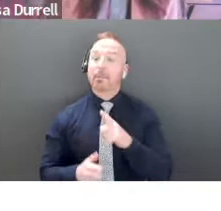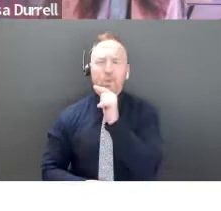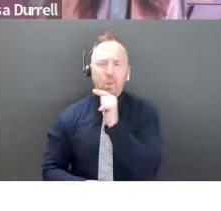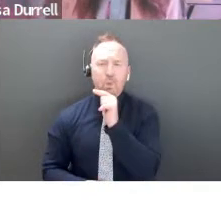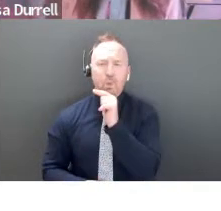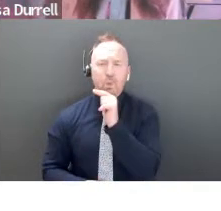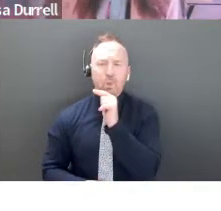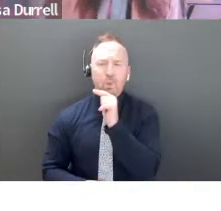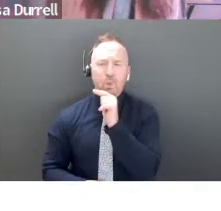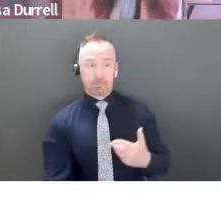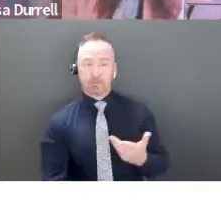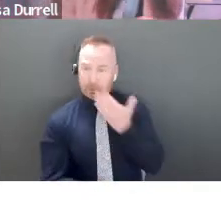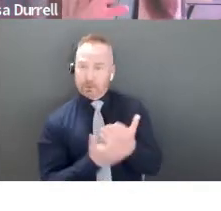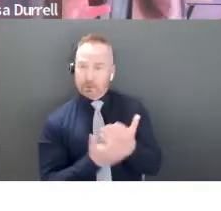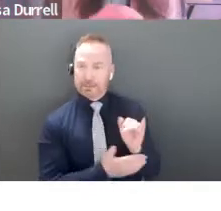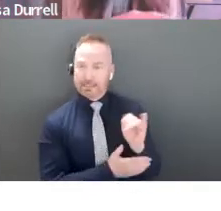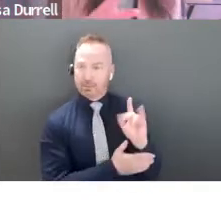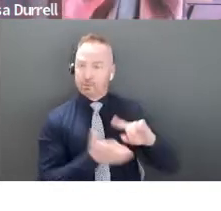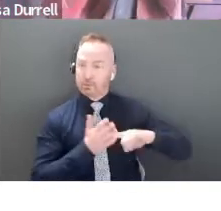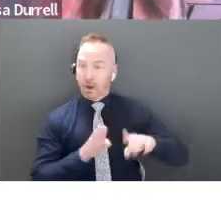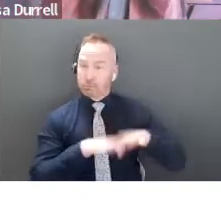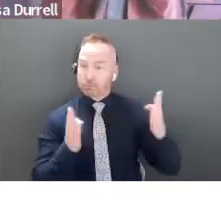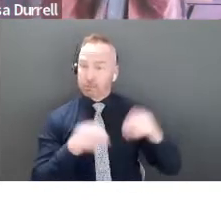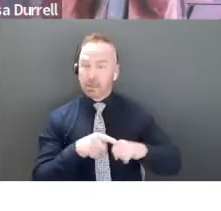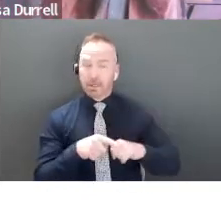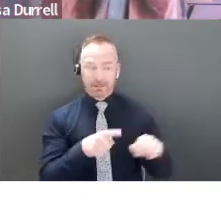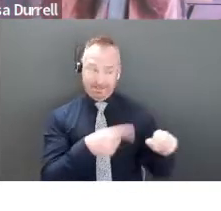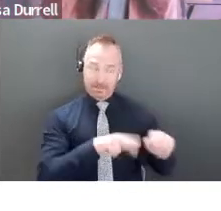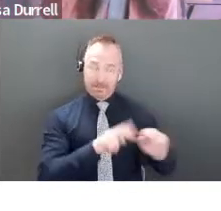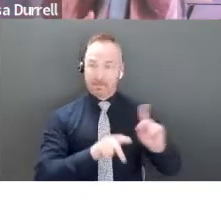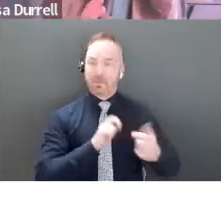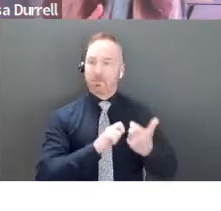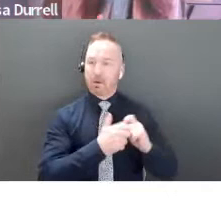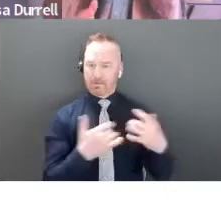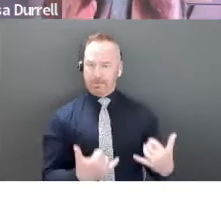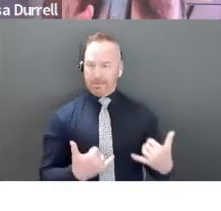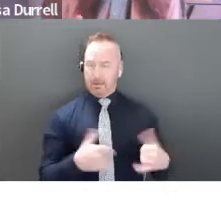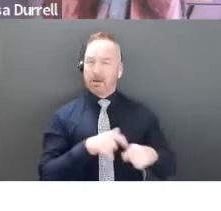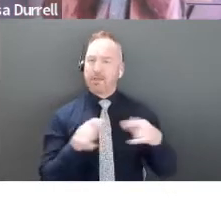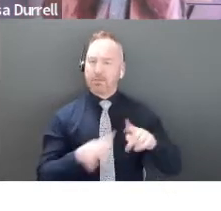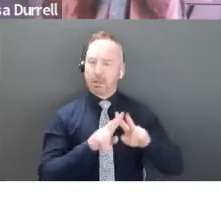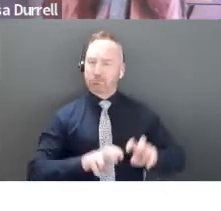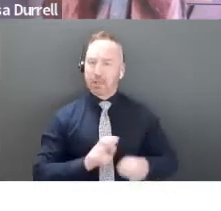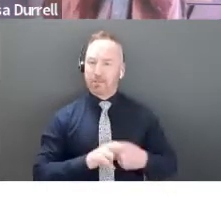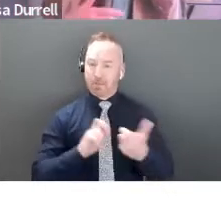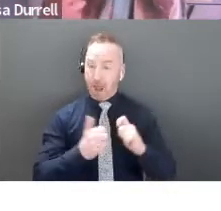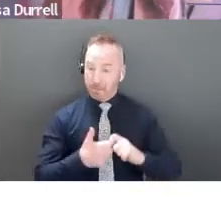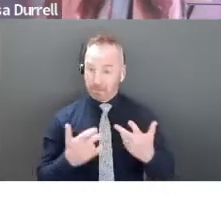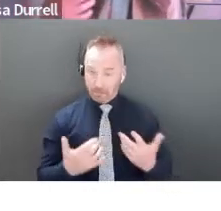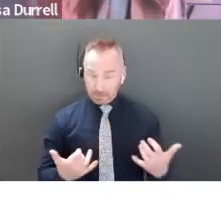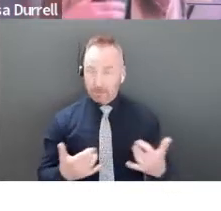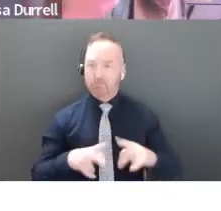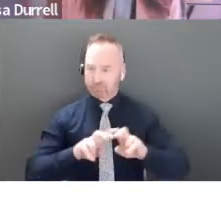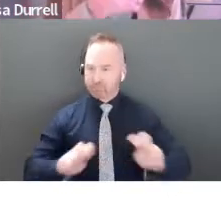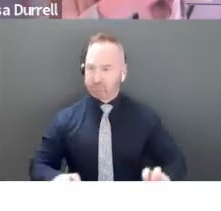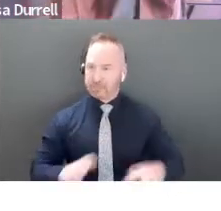good introduction off the top. You know, this is the, these are the people that are having the problem right now. And then we dive into what is the problem. And,